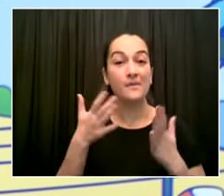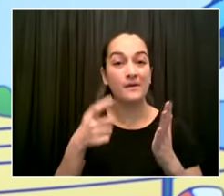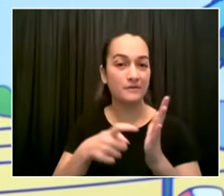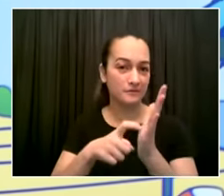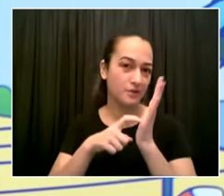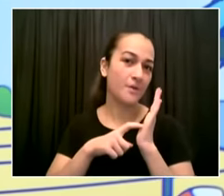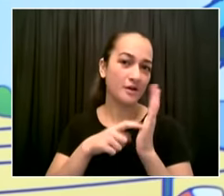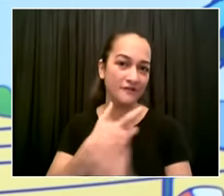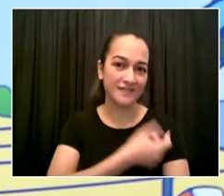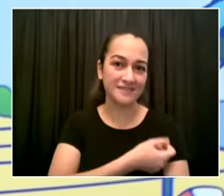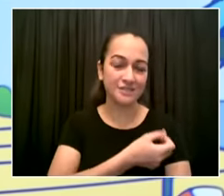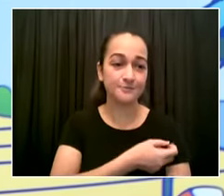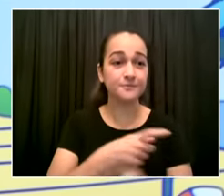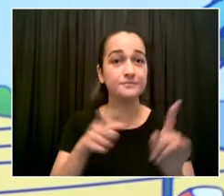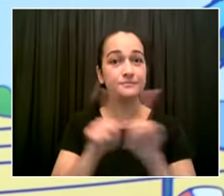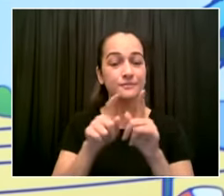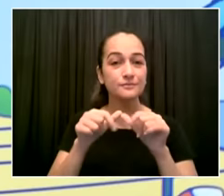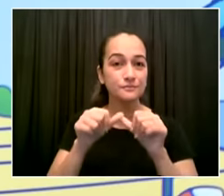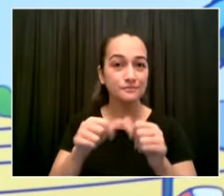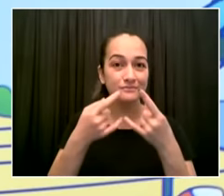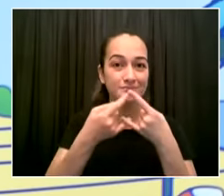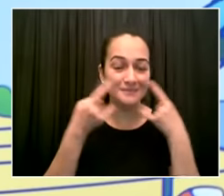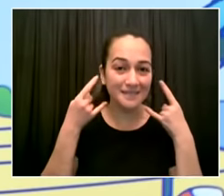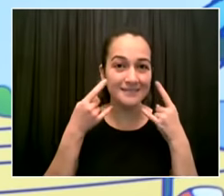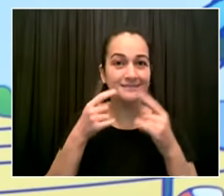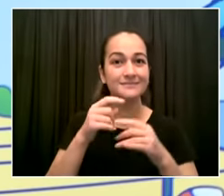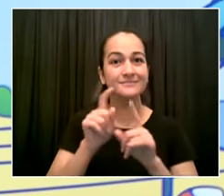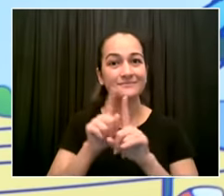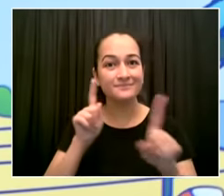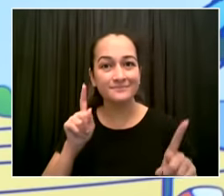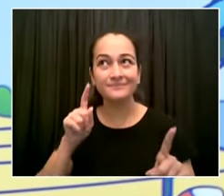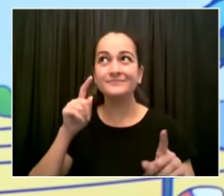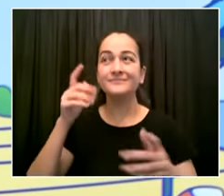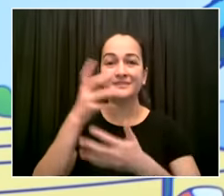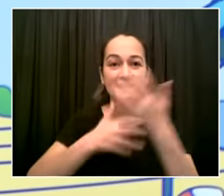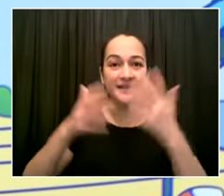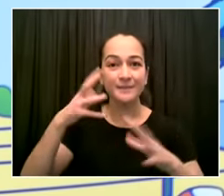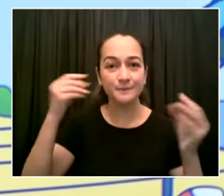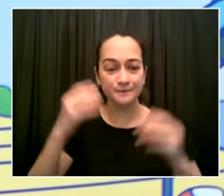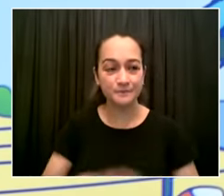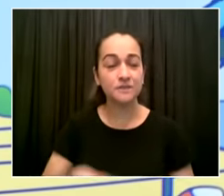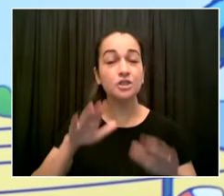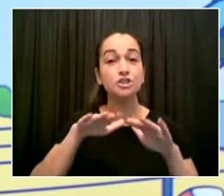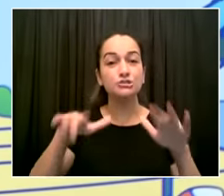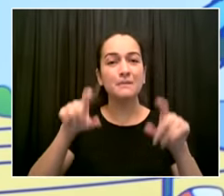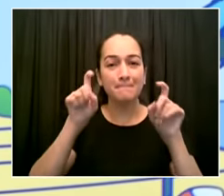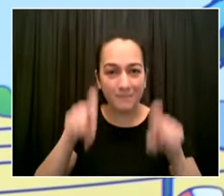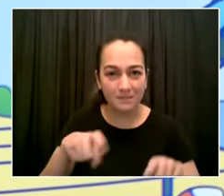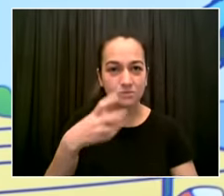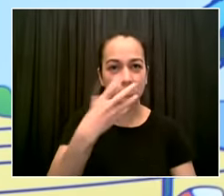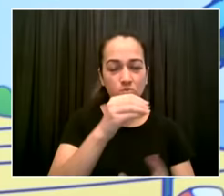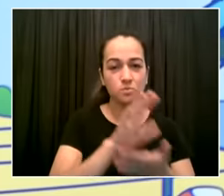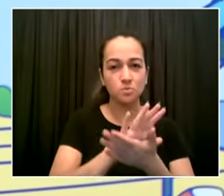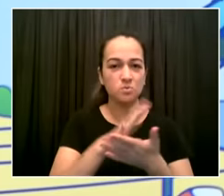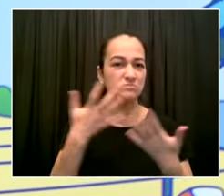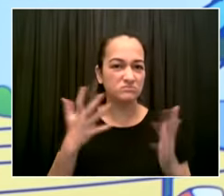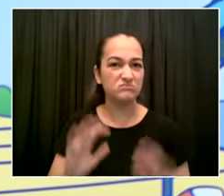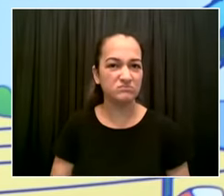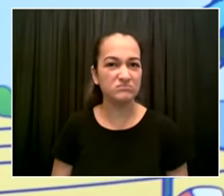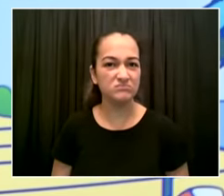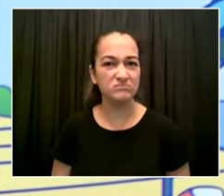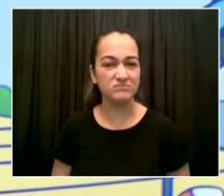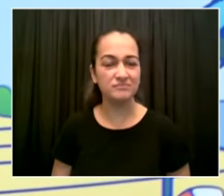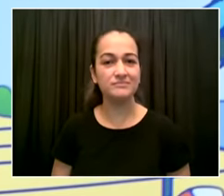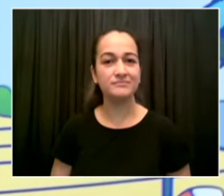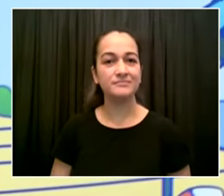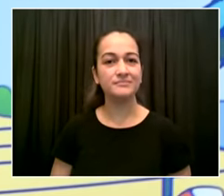pandemic but the pandemic has made it even more urgent because you've got kids now pushing a year and a half before they've since they've ever sat in a classroom